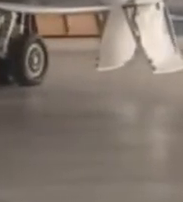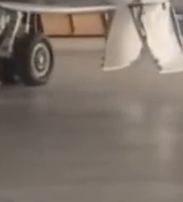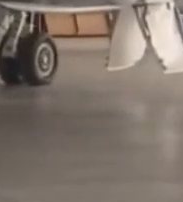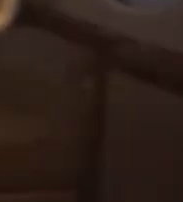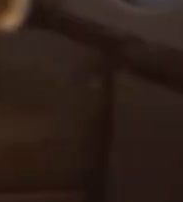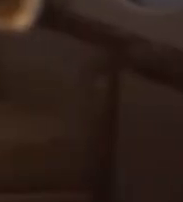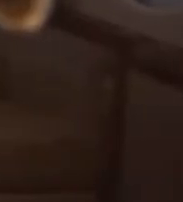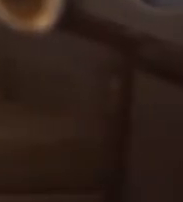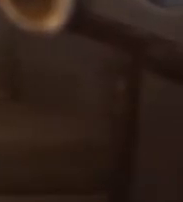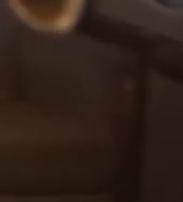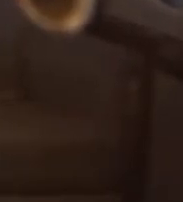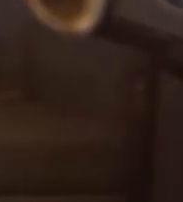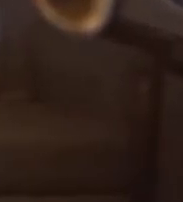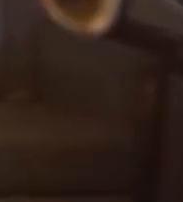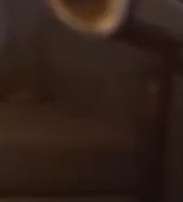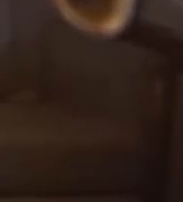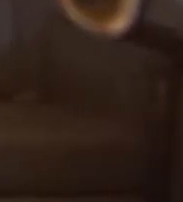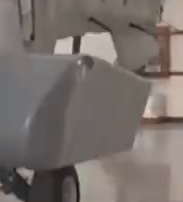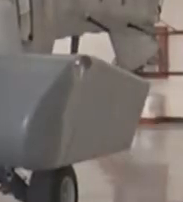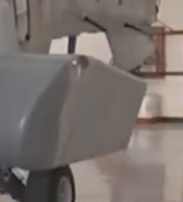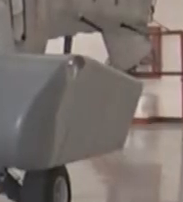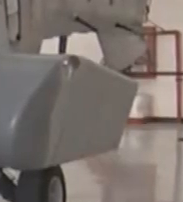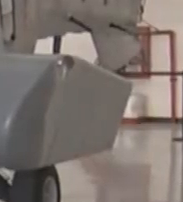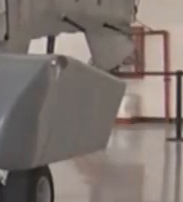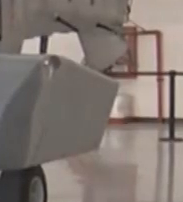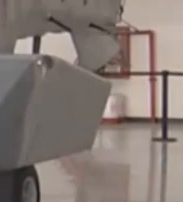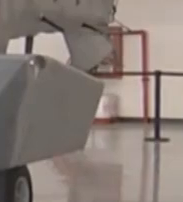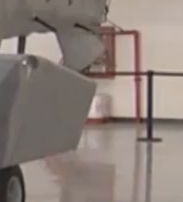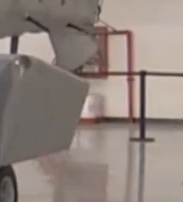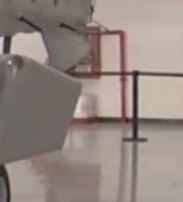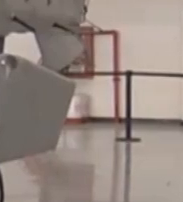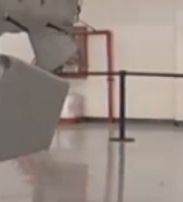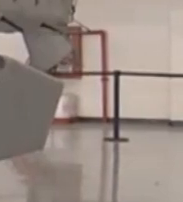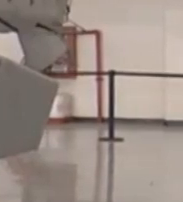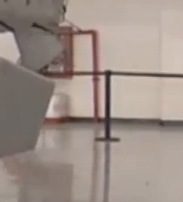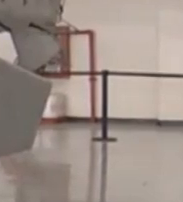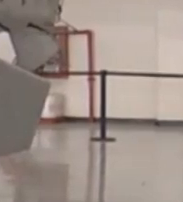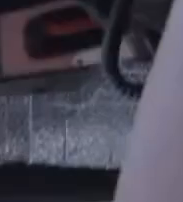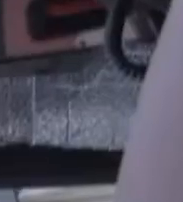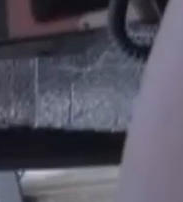Very nice looking. There's the inside.